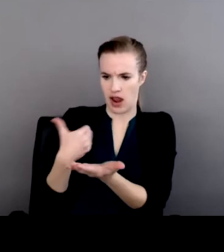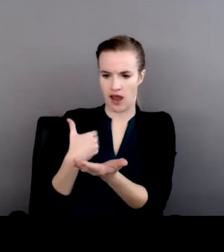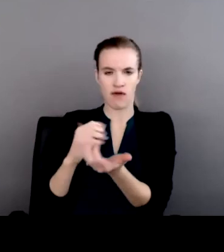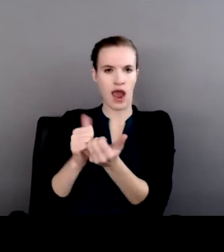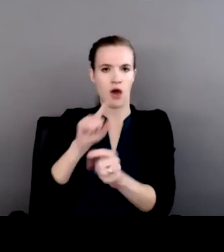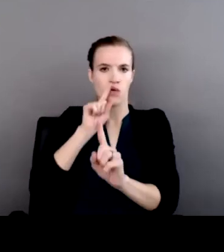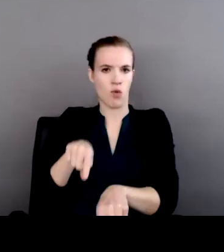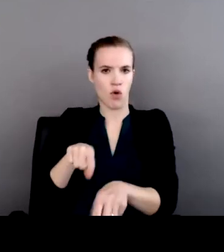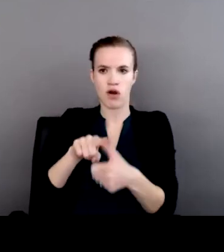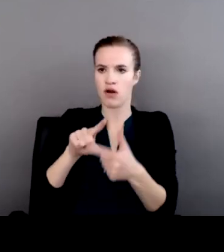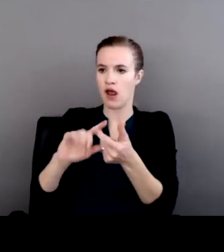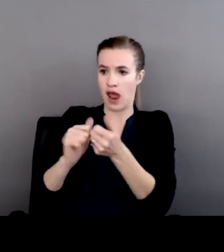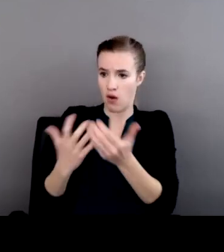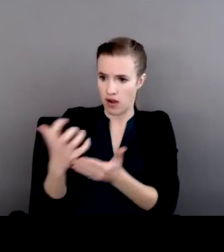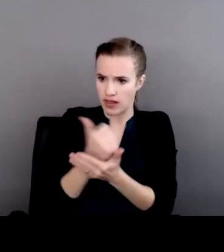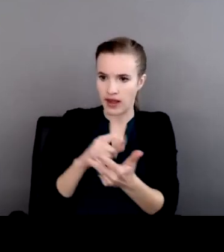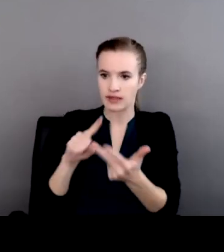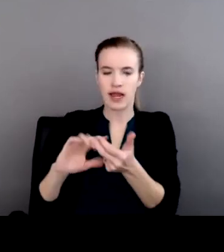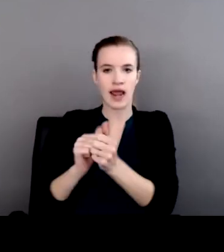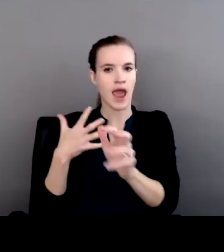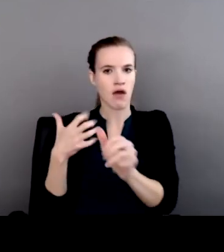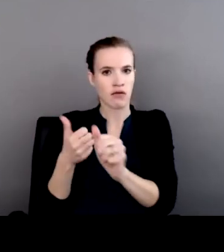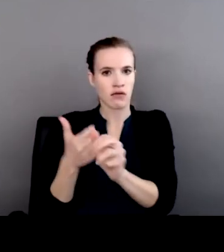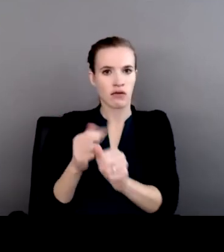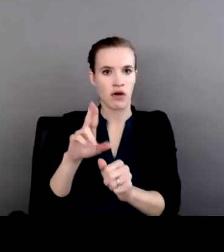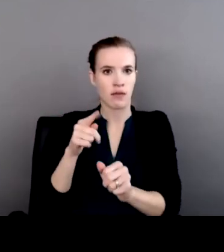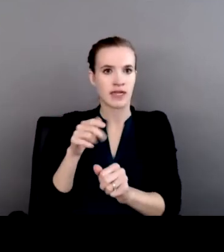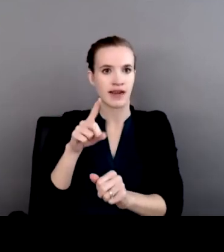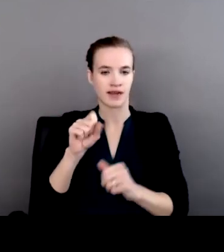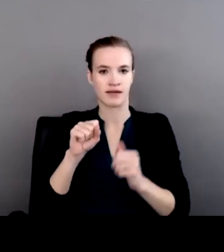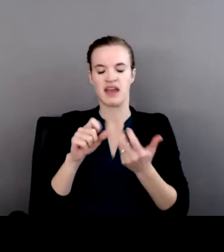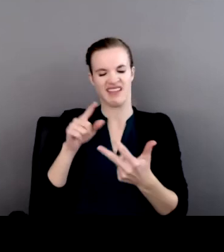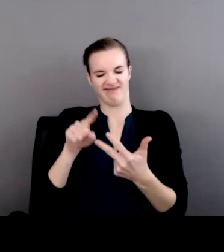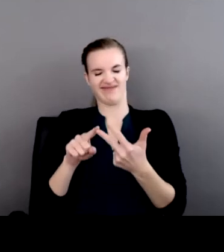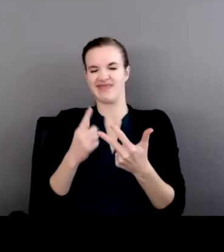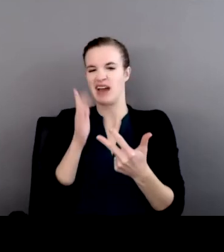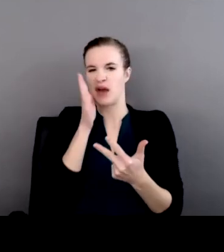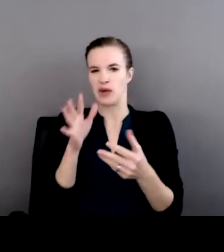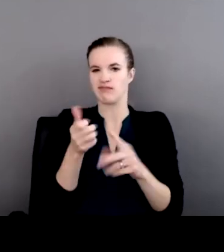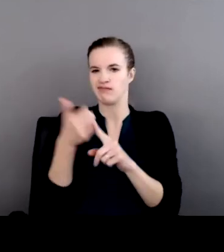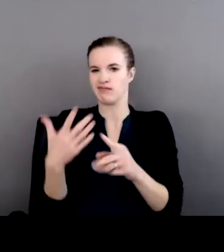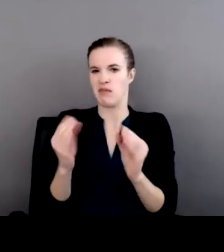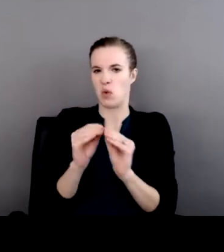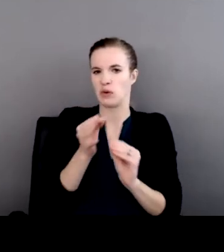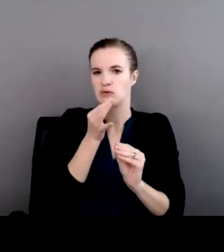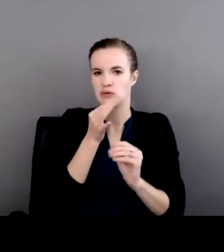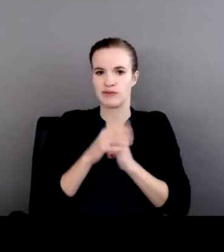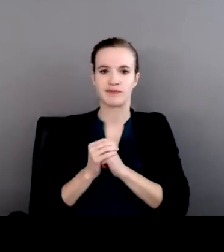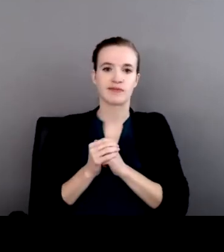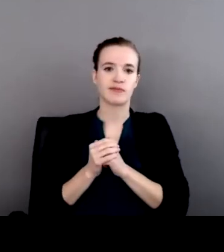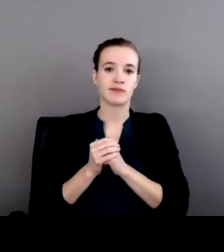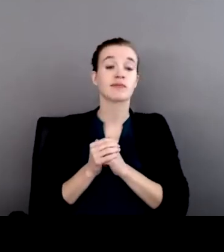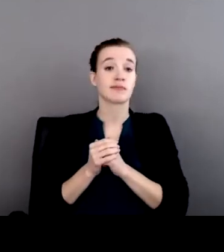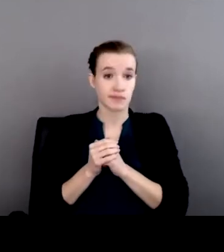collected, and updated. A little more on that in a moment. Well, progress was and